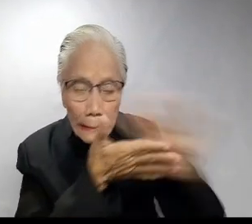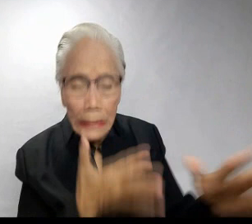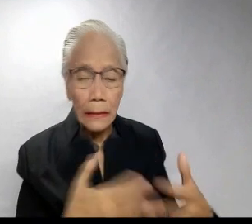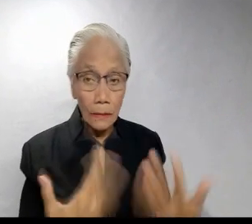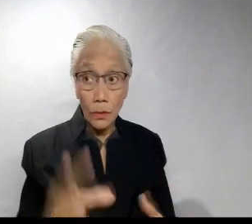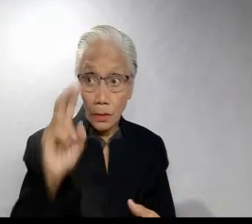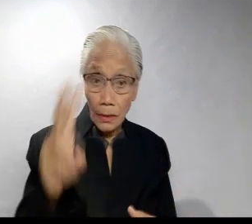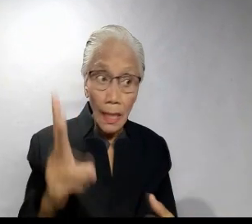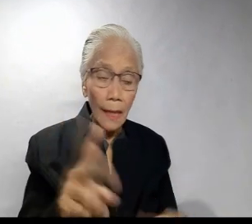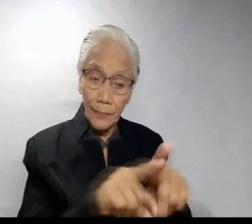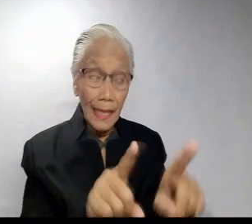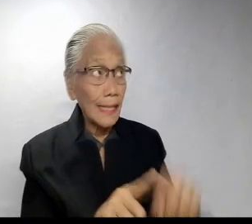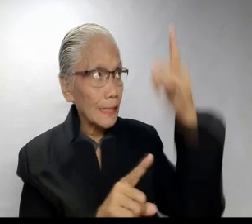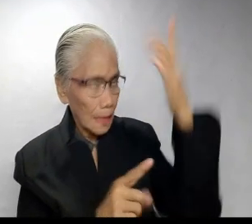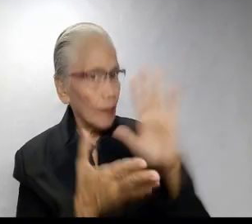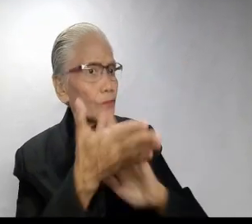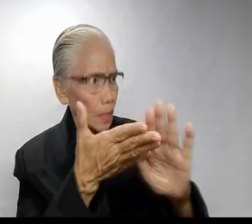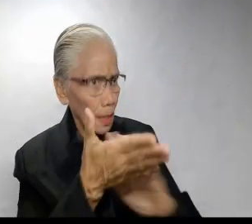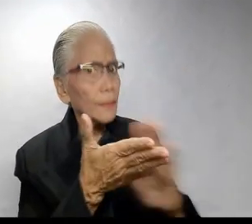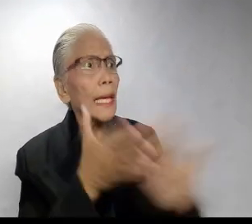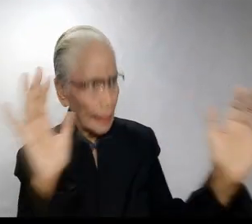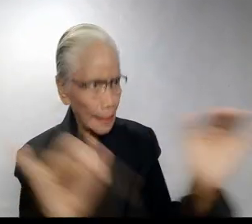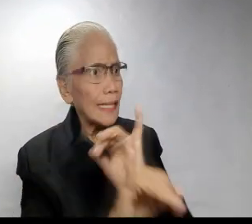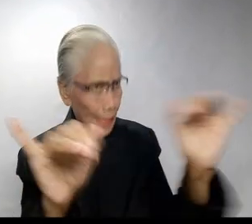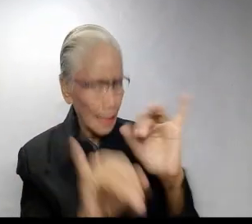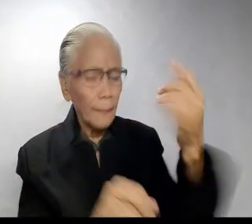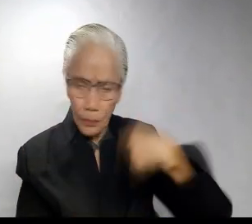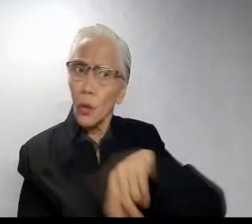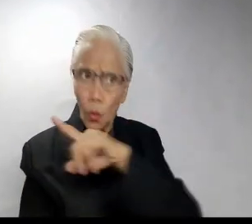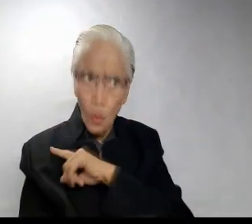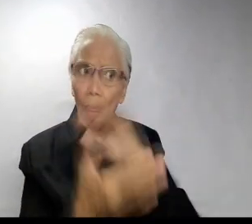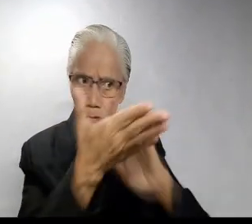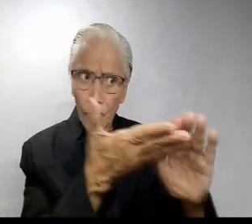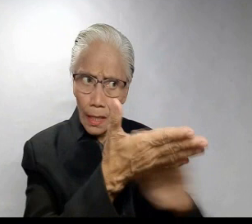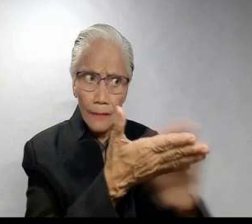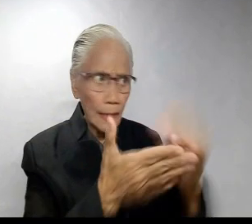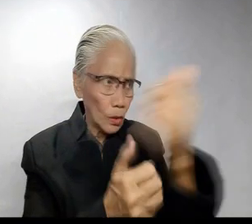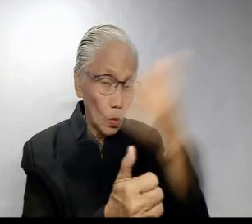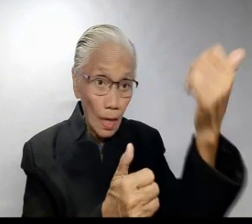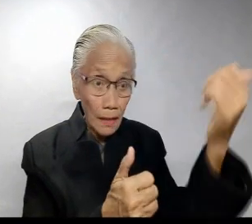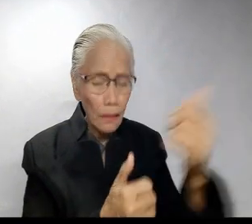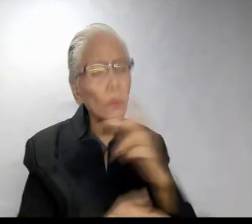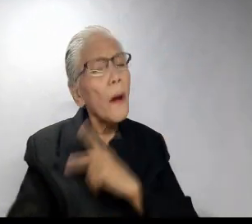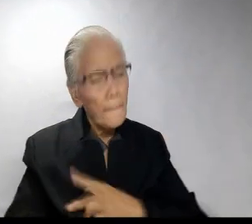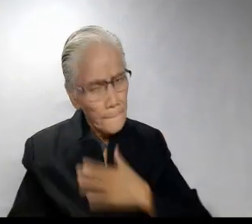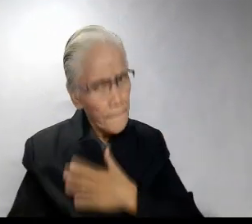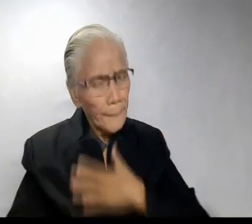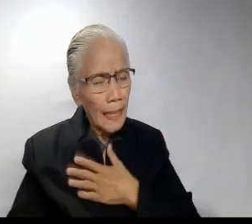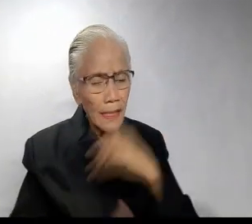Nabuburayan. Second, as God forgives us, so also be forgiving